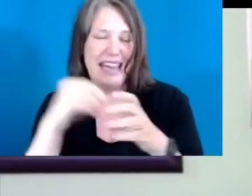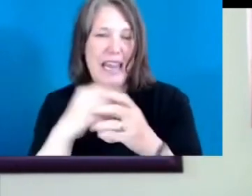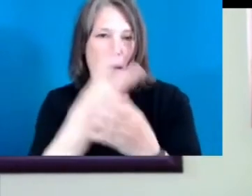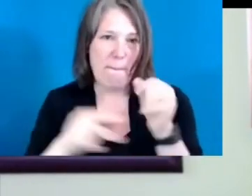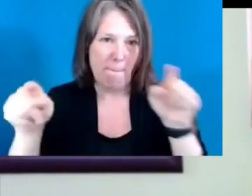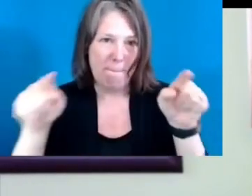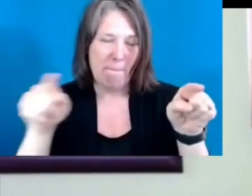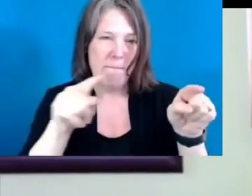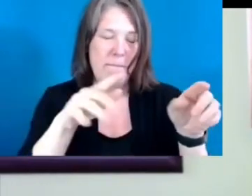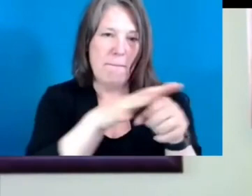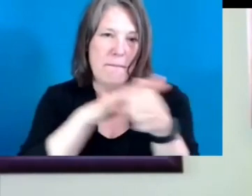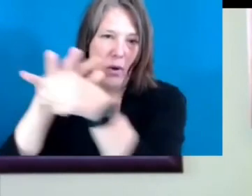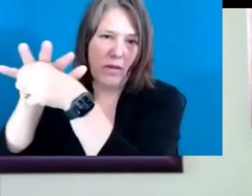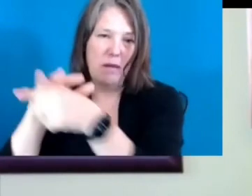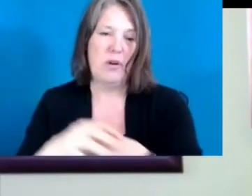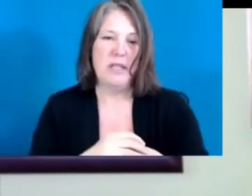both our neighborhoods.